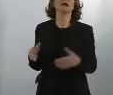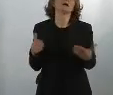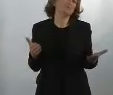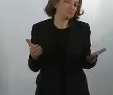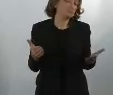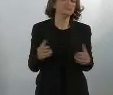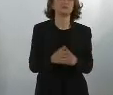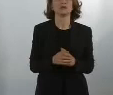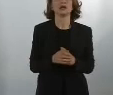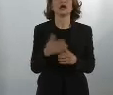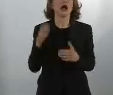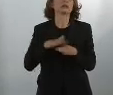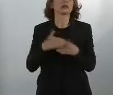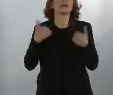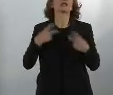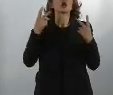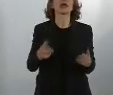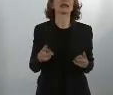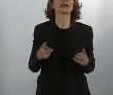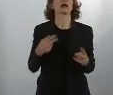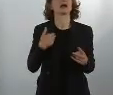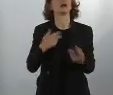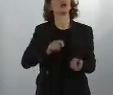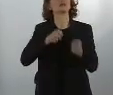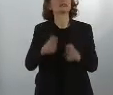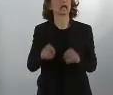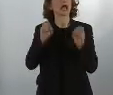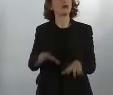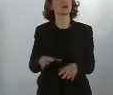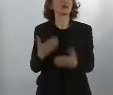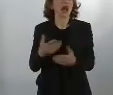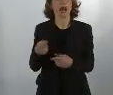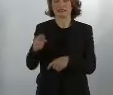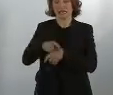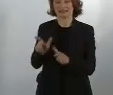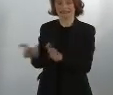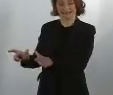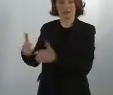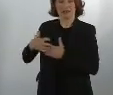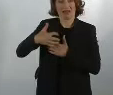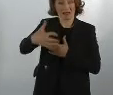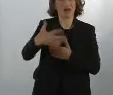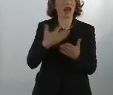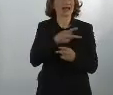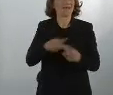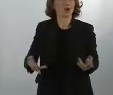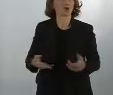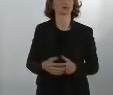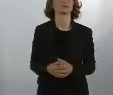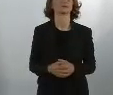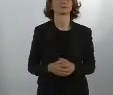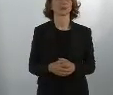pushbacks work quite well? Don't you think that people will get used to the situation? No, this is